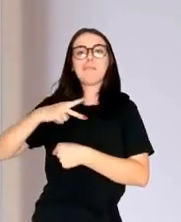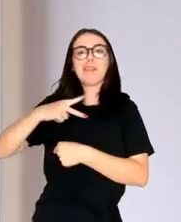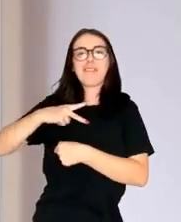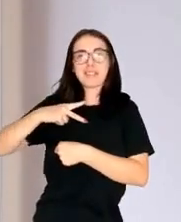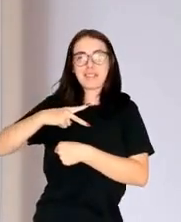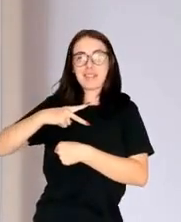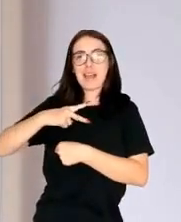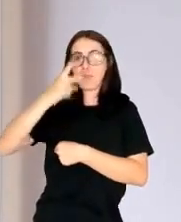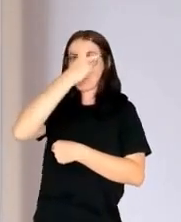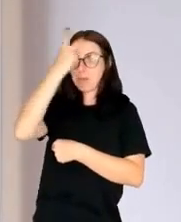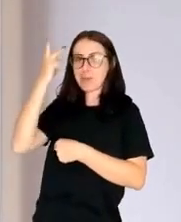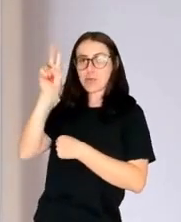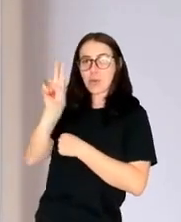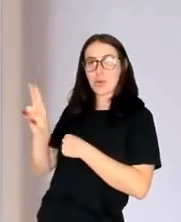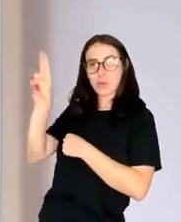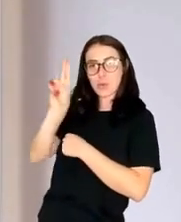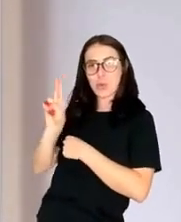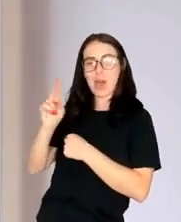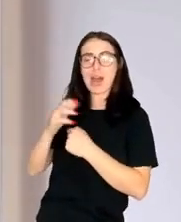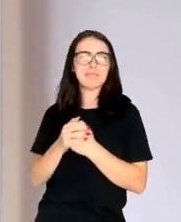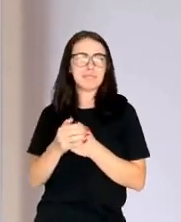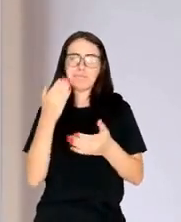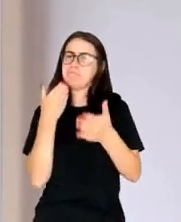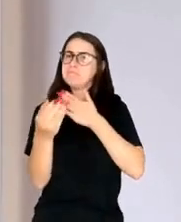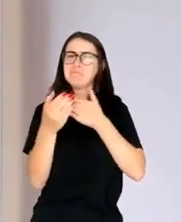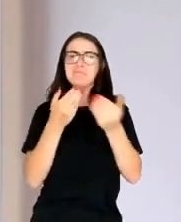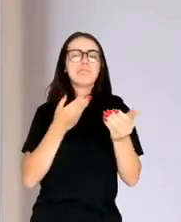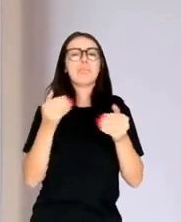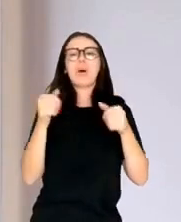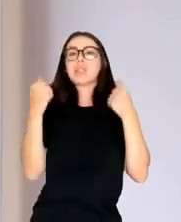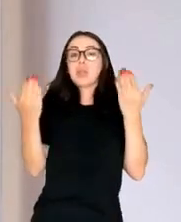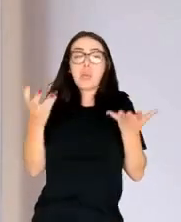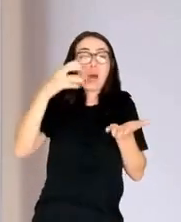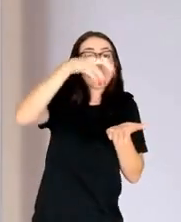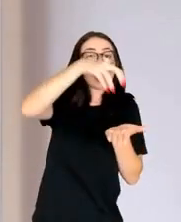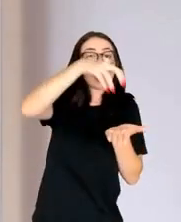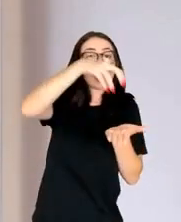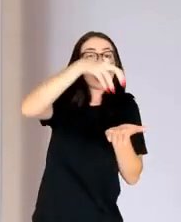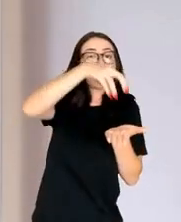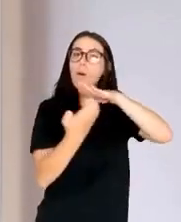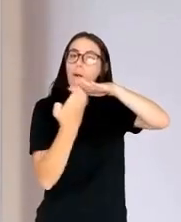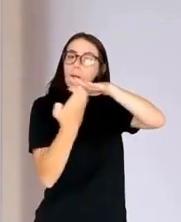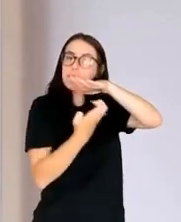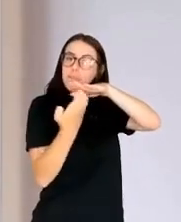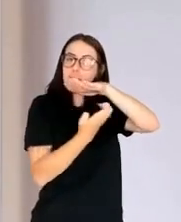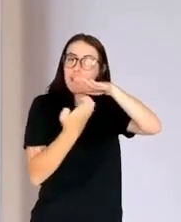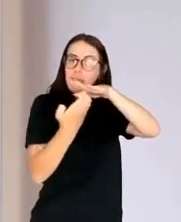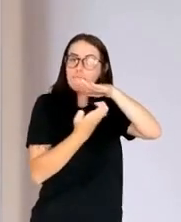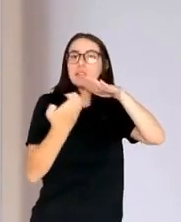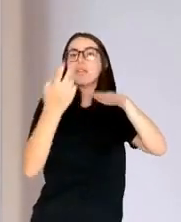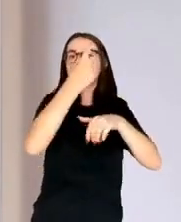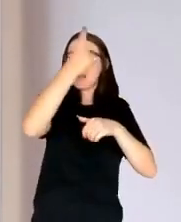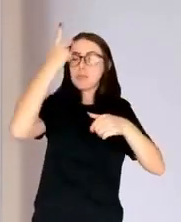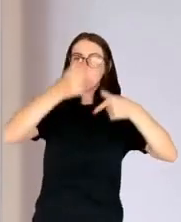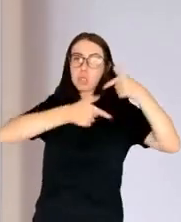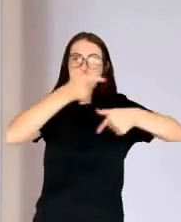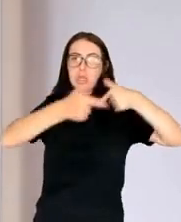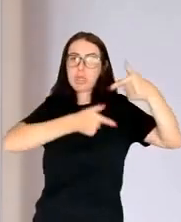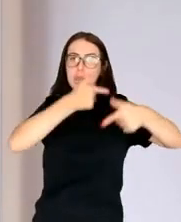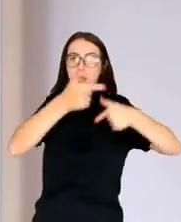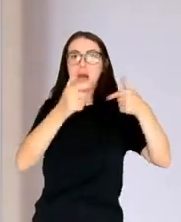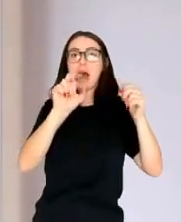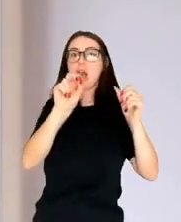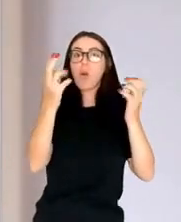what industry or company really, your owners and shareholders want more. I raise the